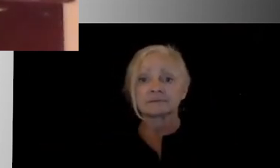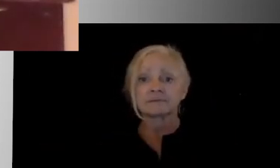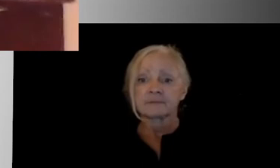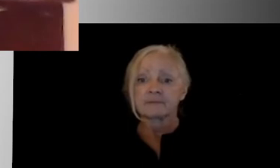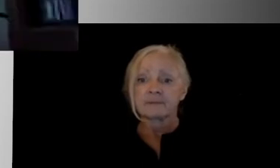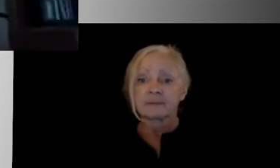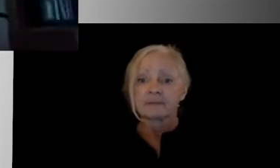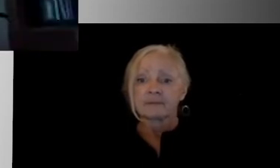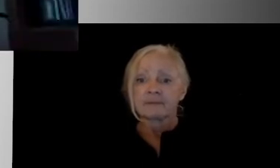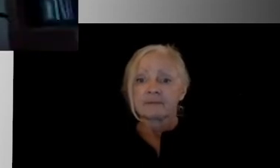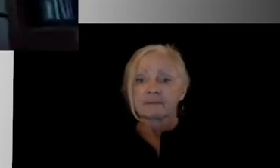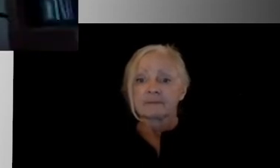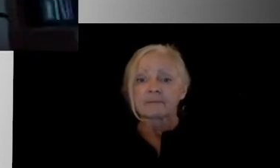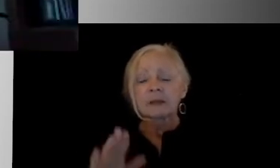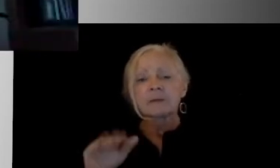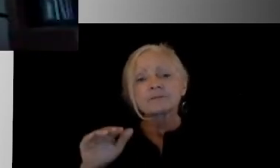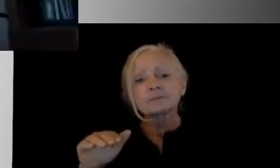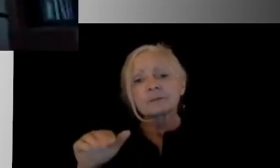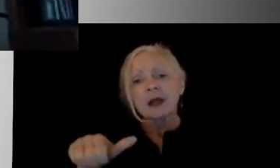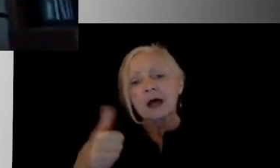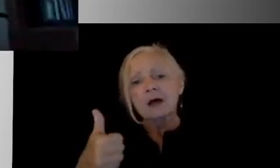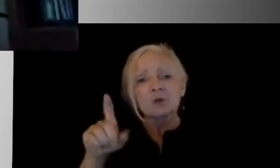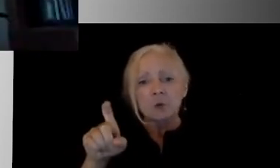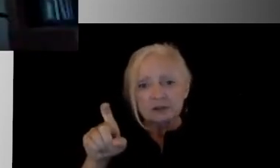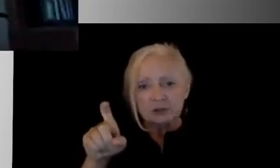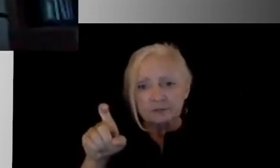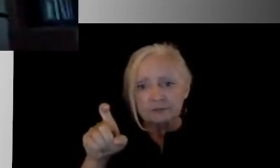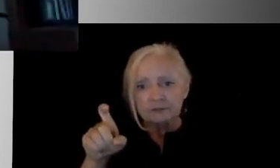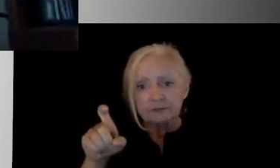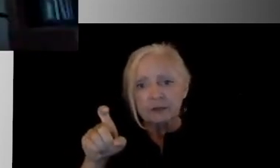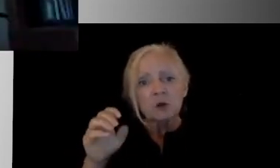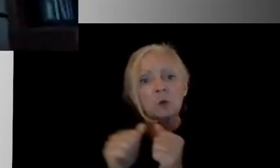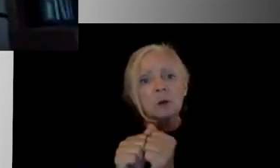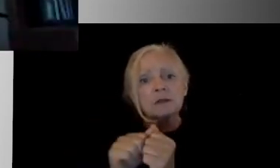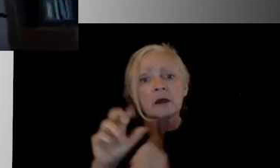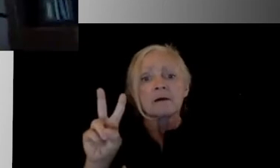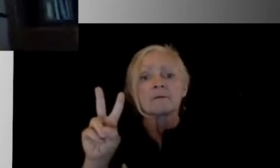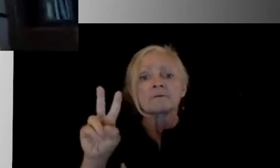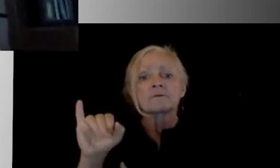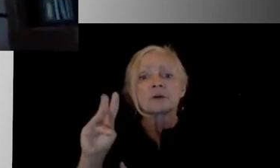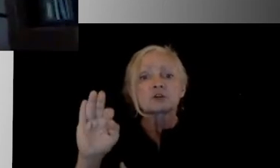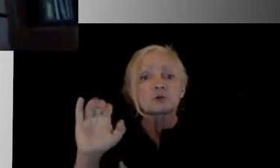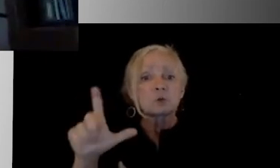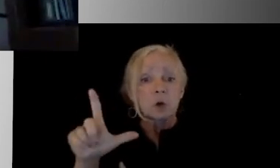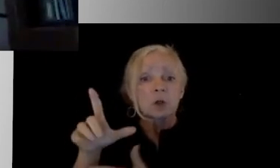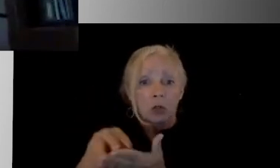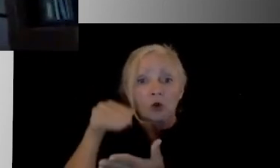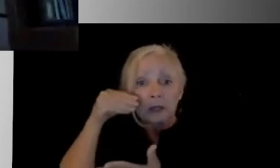And here's kind of a follow-up from someone else had sent. In regards to virtual learning, since I know Wayne Township has offered that for many years,